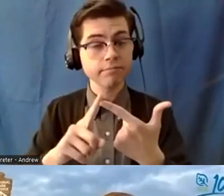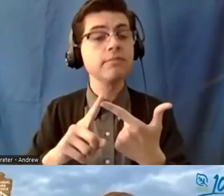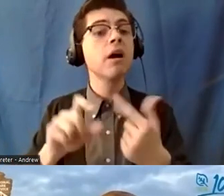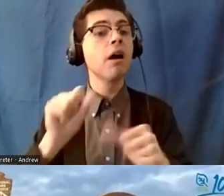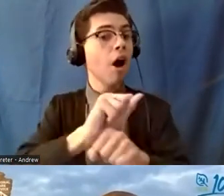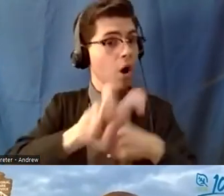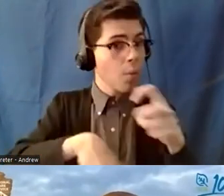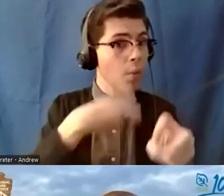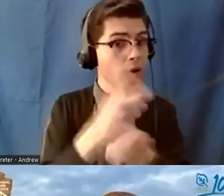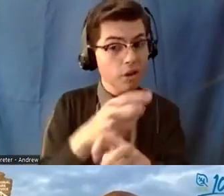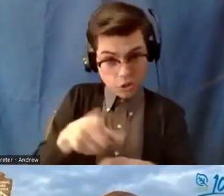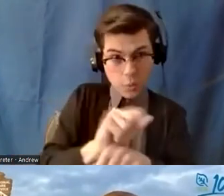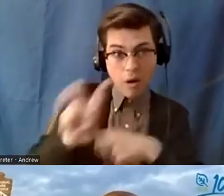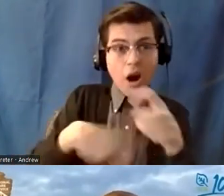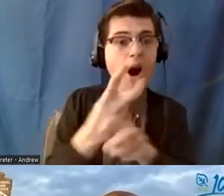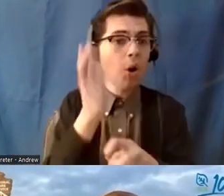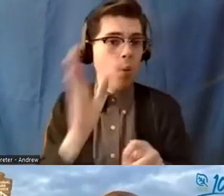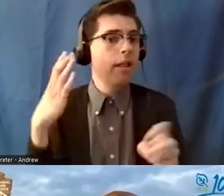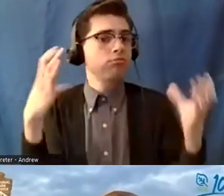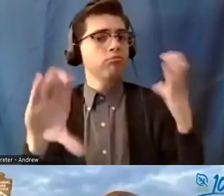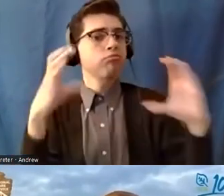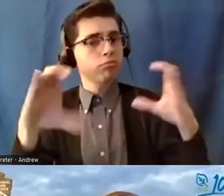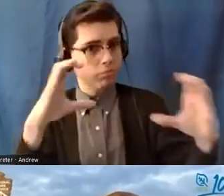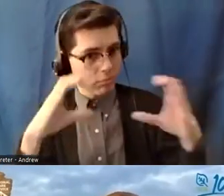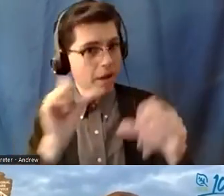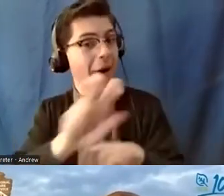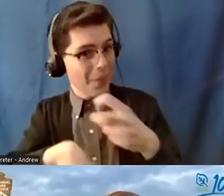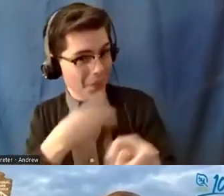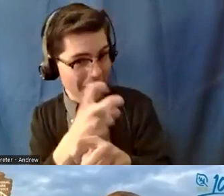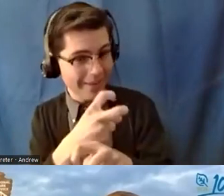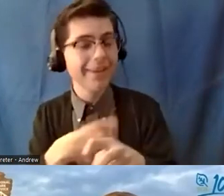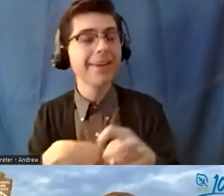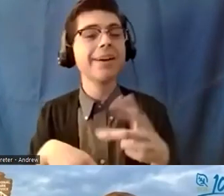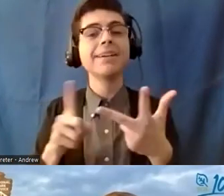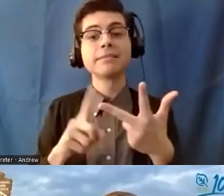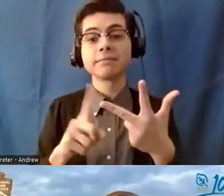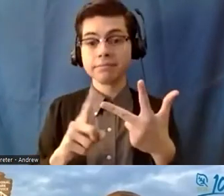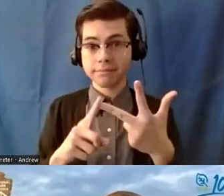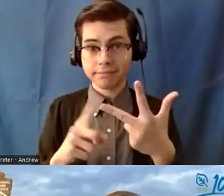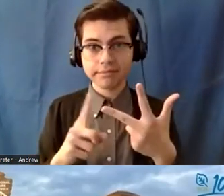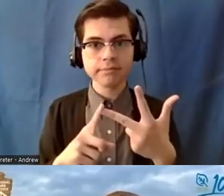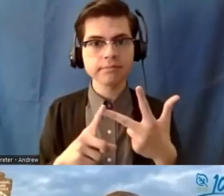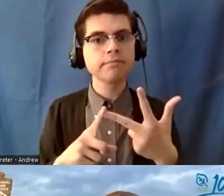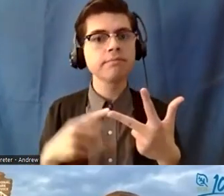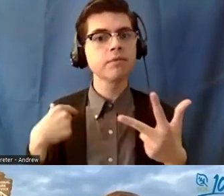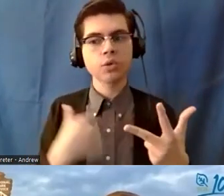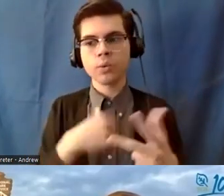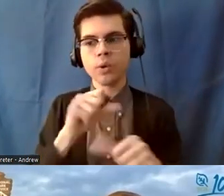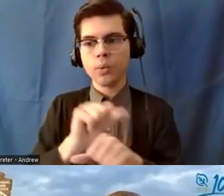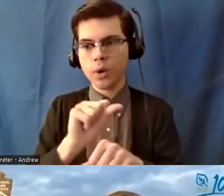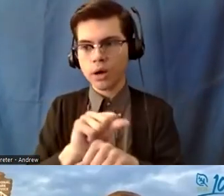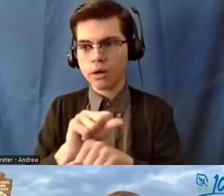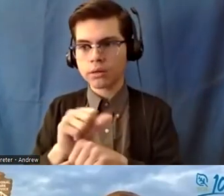and best of all we work in places where most people vacation at